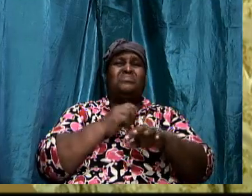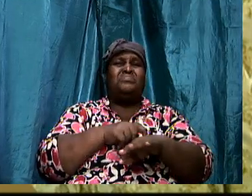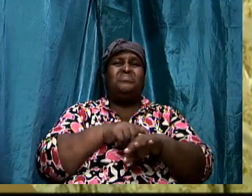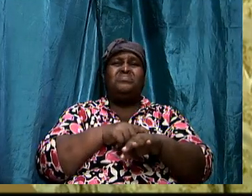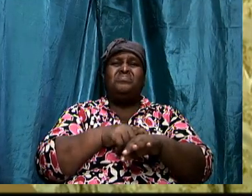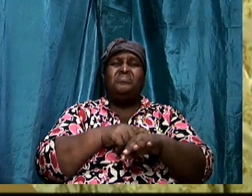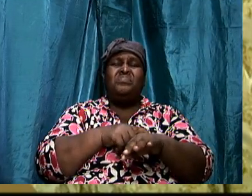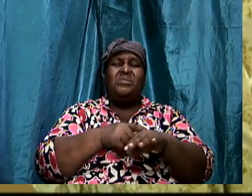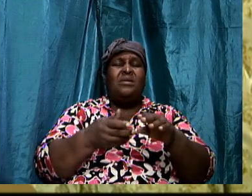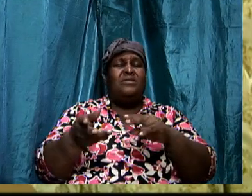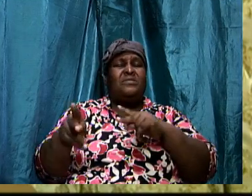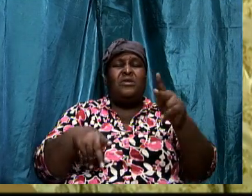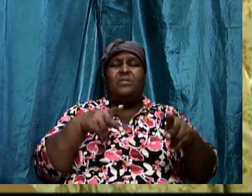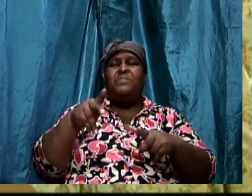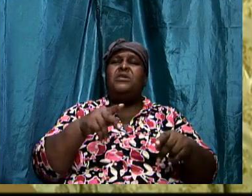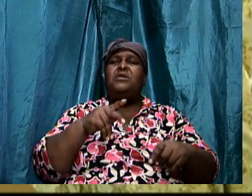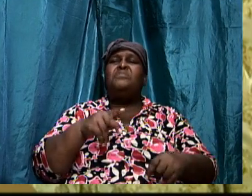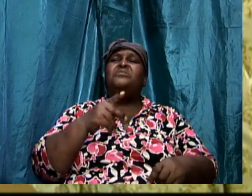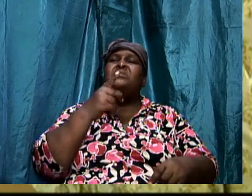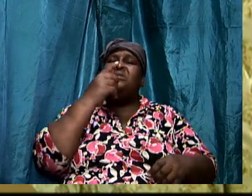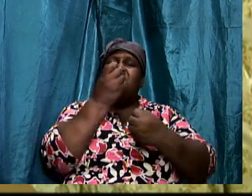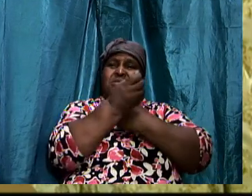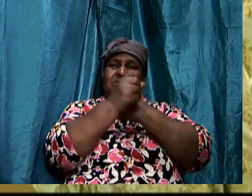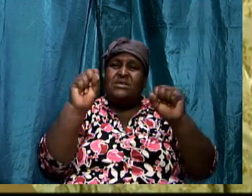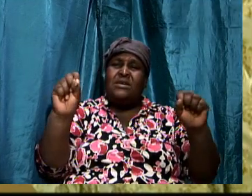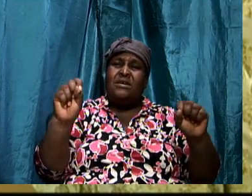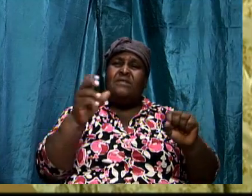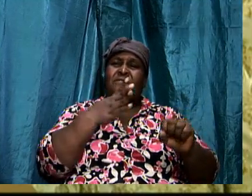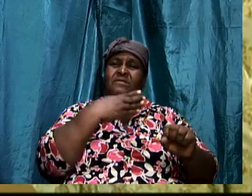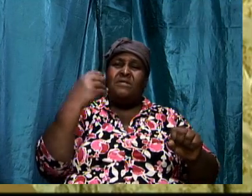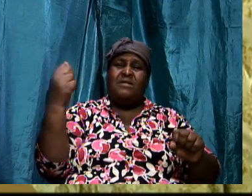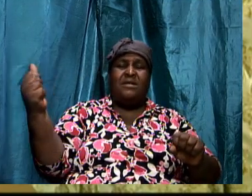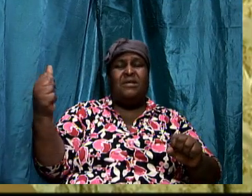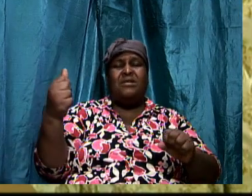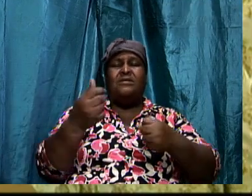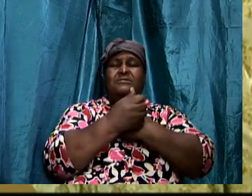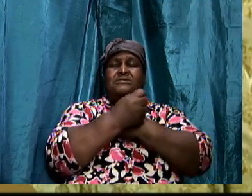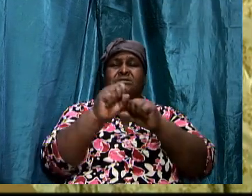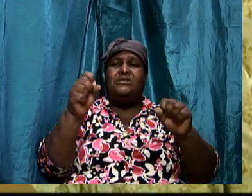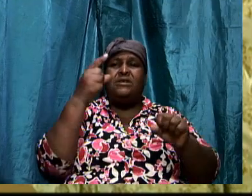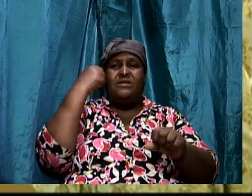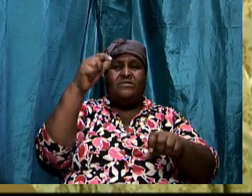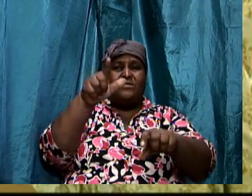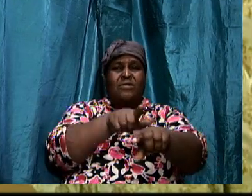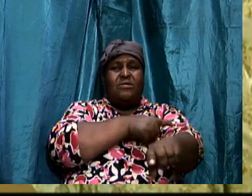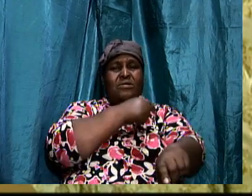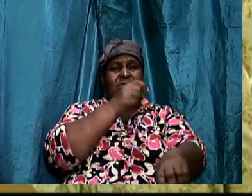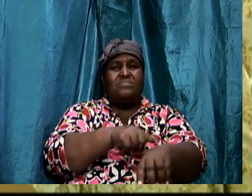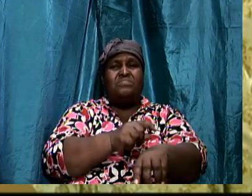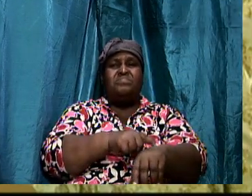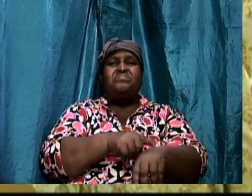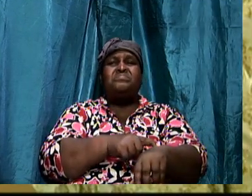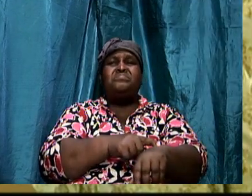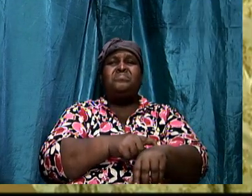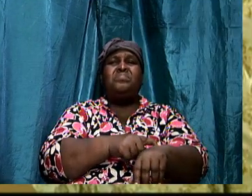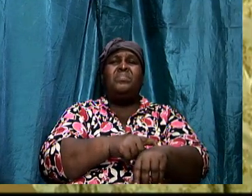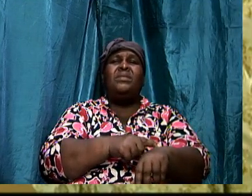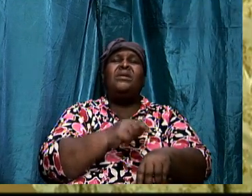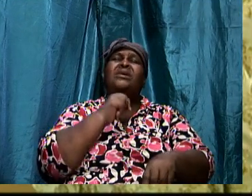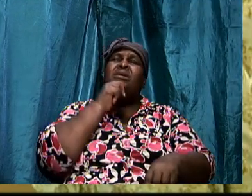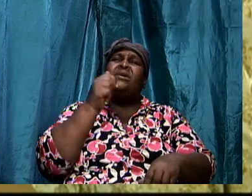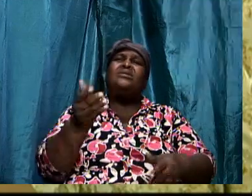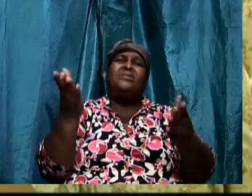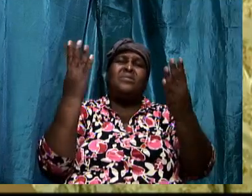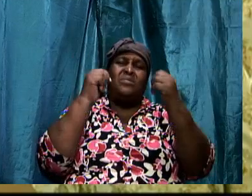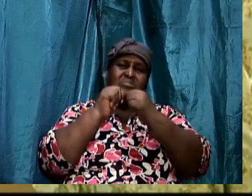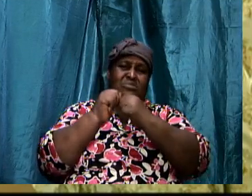for a long time. But for whatever reason, it just is not coming together for